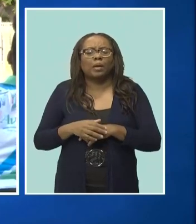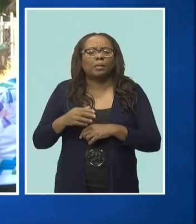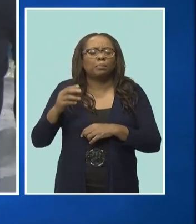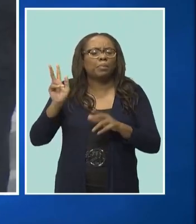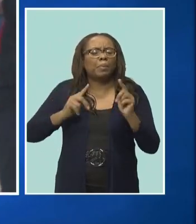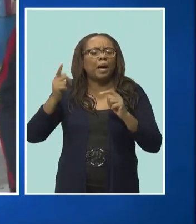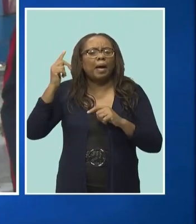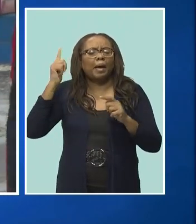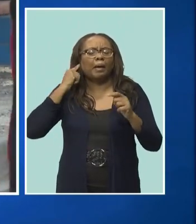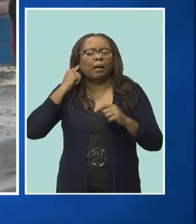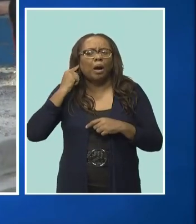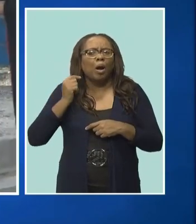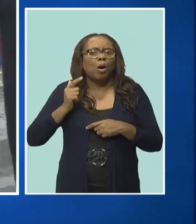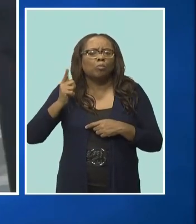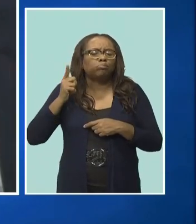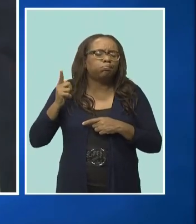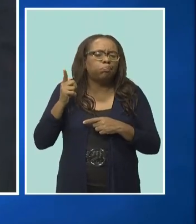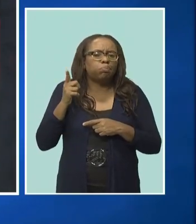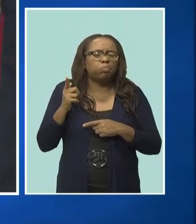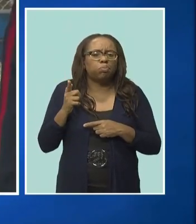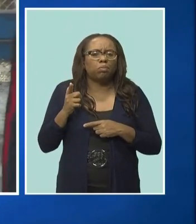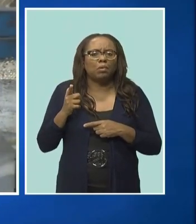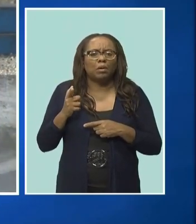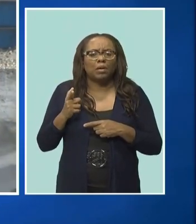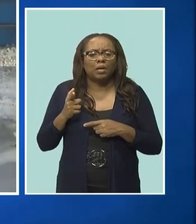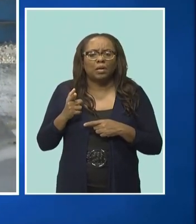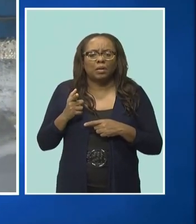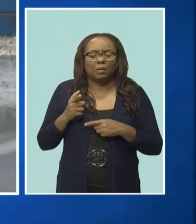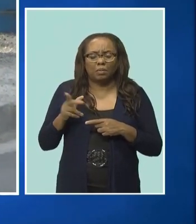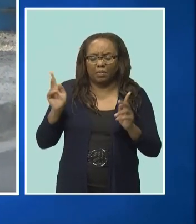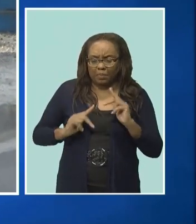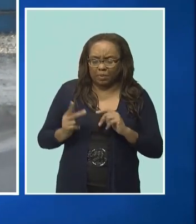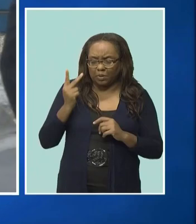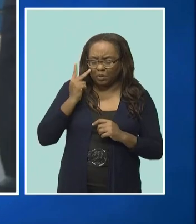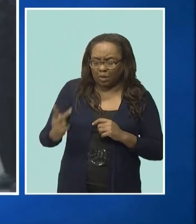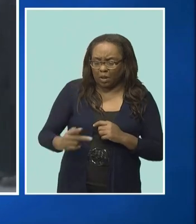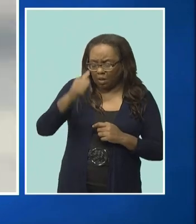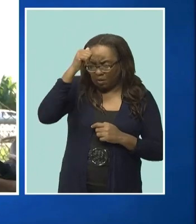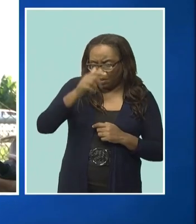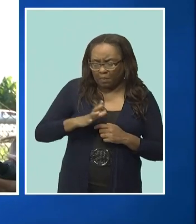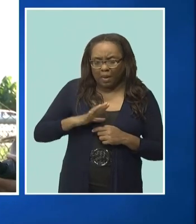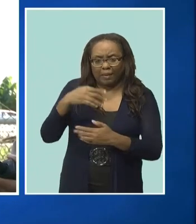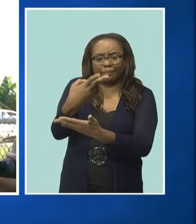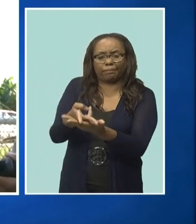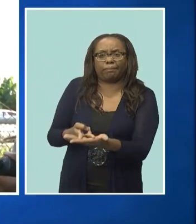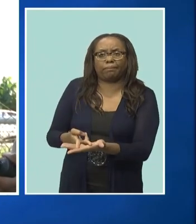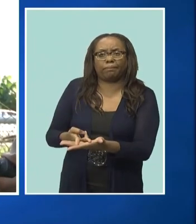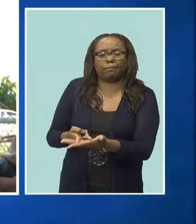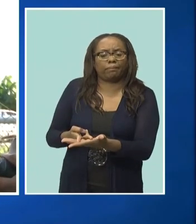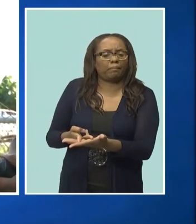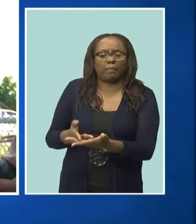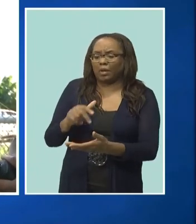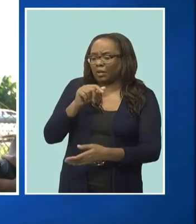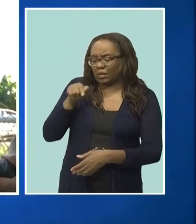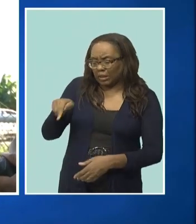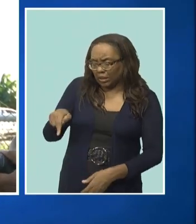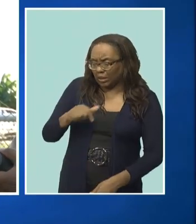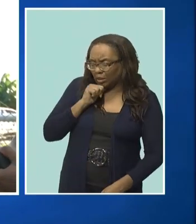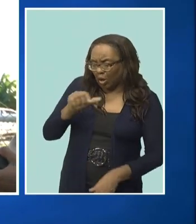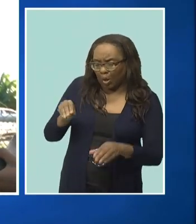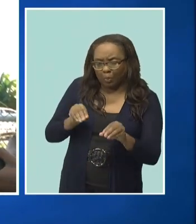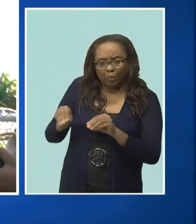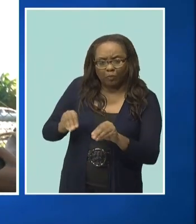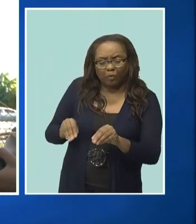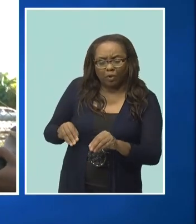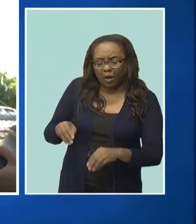operations to report that a man was shot and was lying in the street motionless. Sometime around quarter past two, our